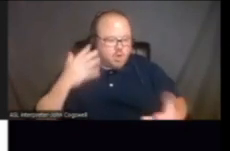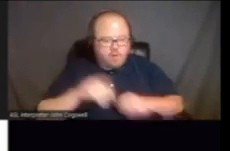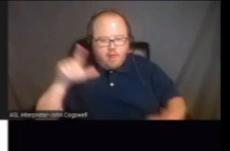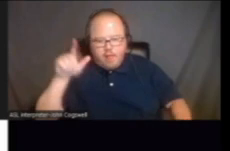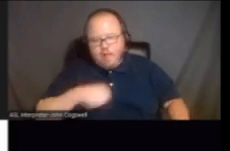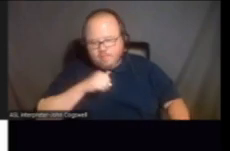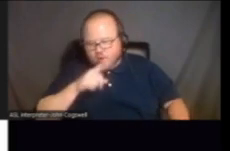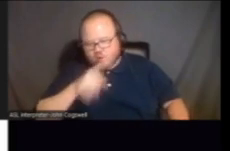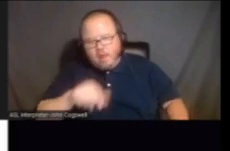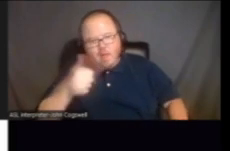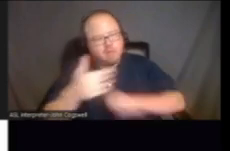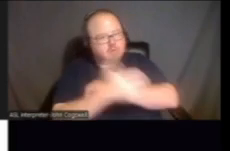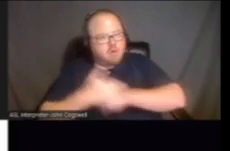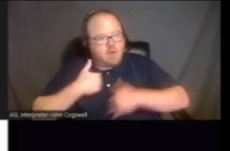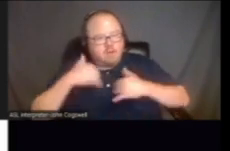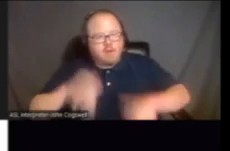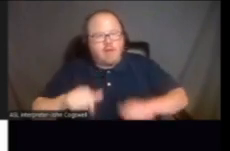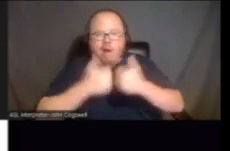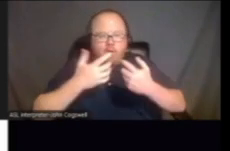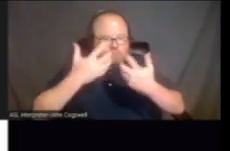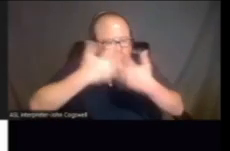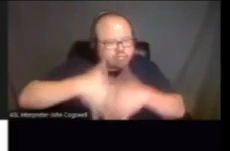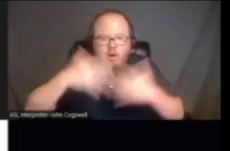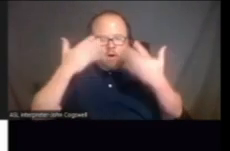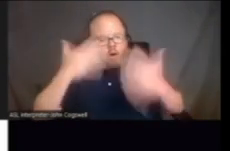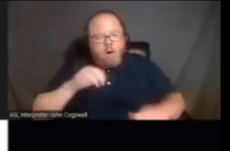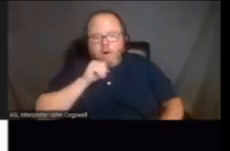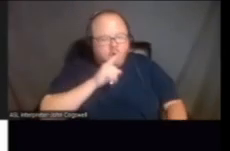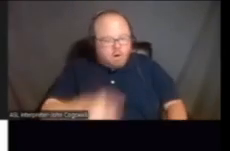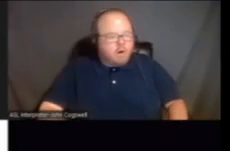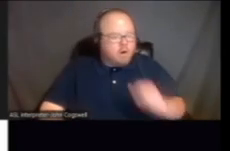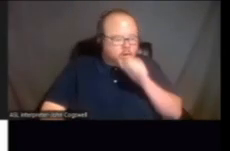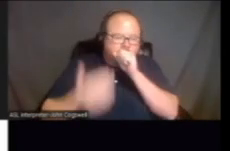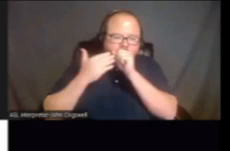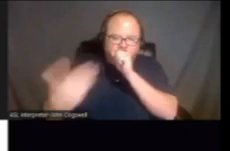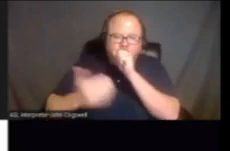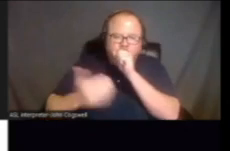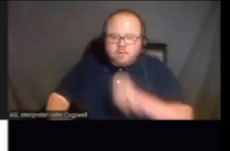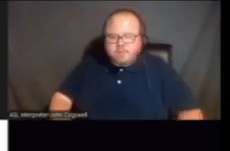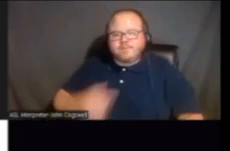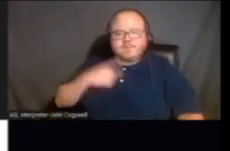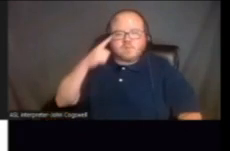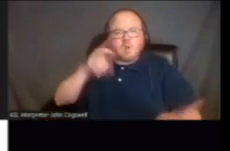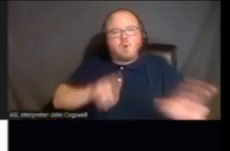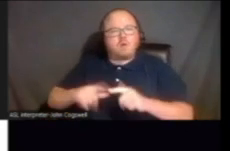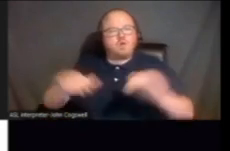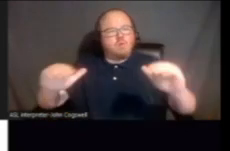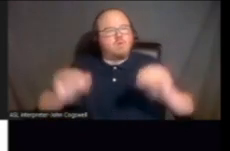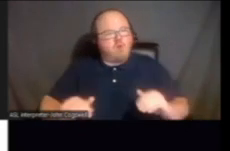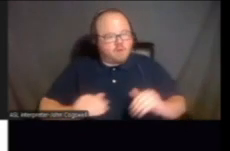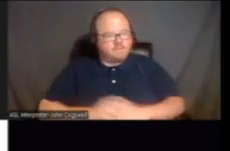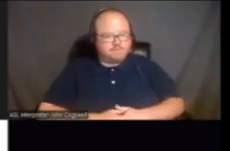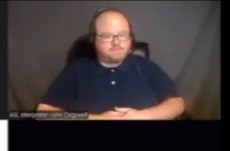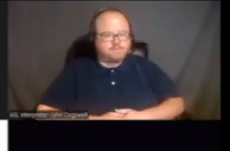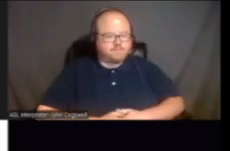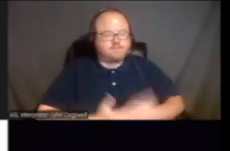I'm not sure in other counties how that's being worked out. Thank you. Thank you. So I think we're ready to move on. Sounds great.